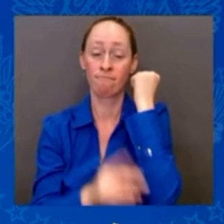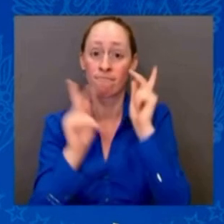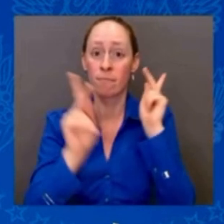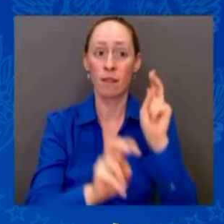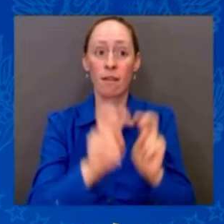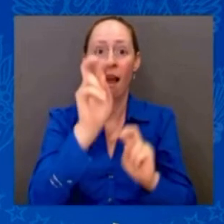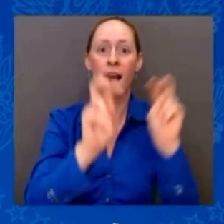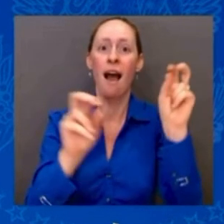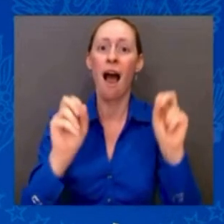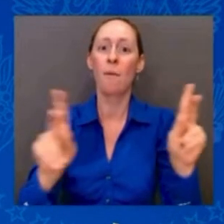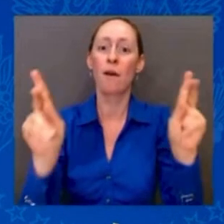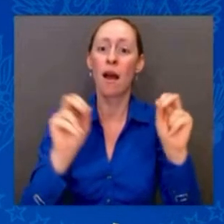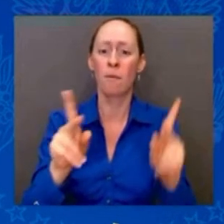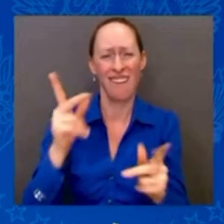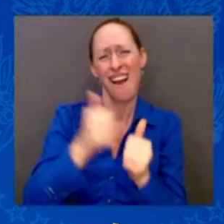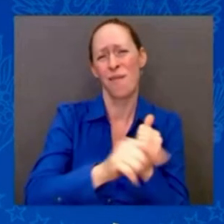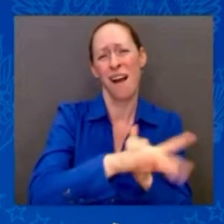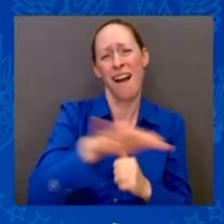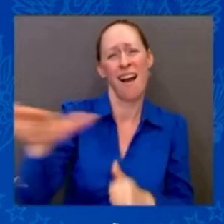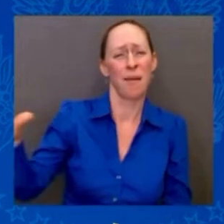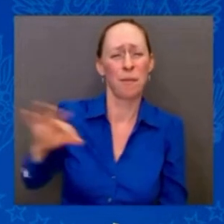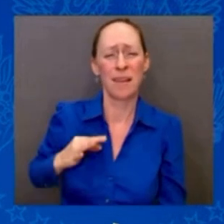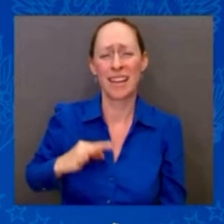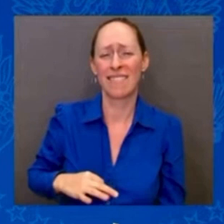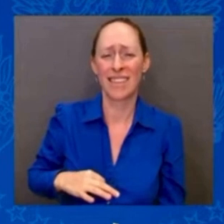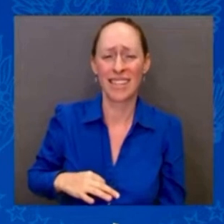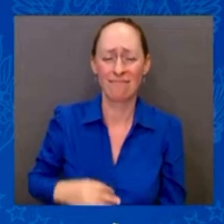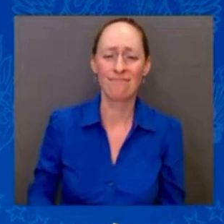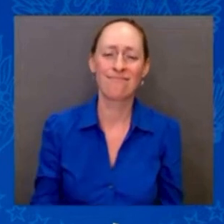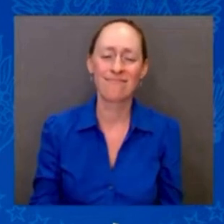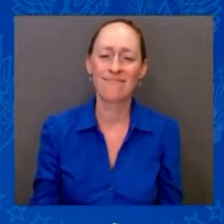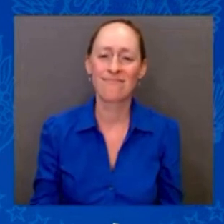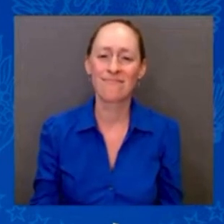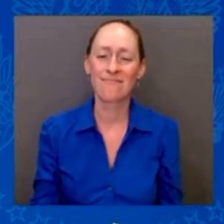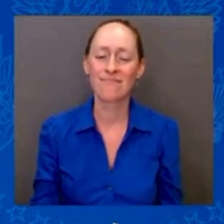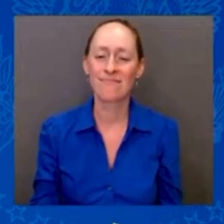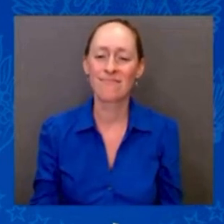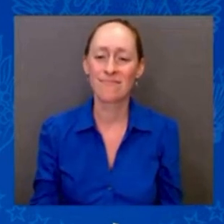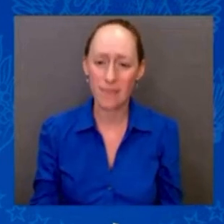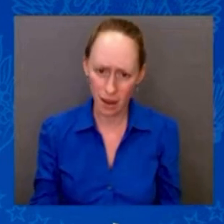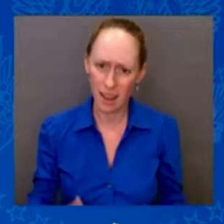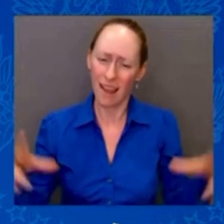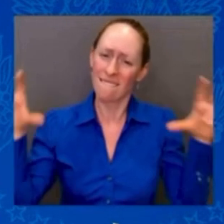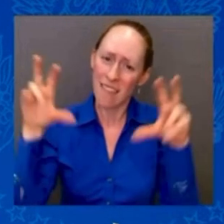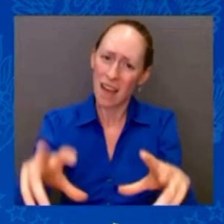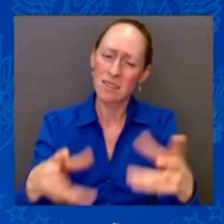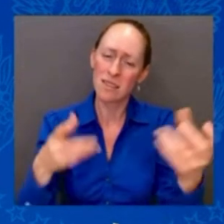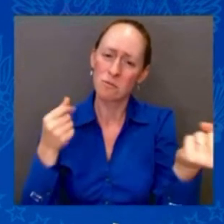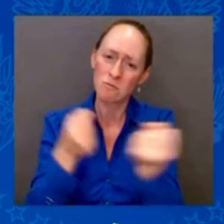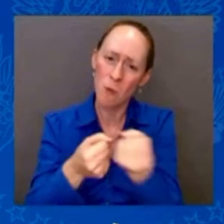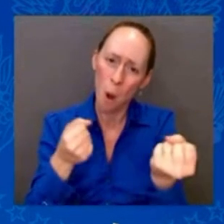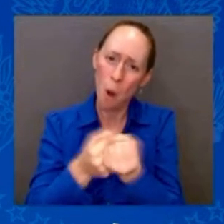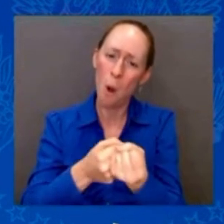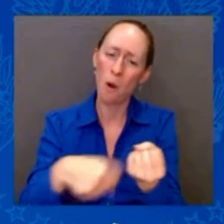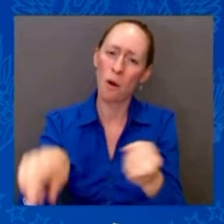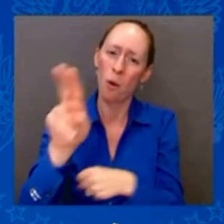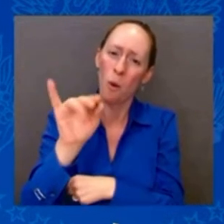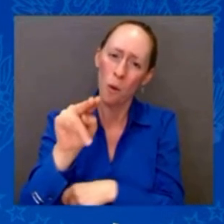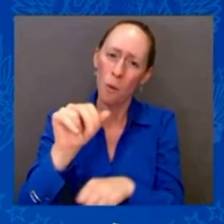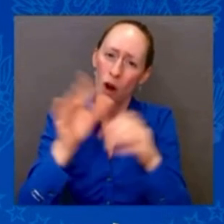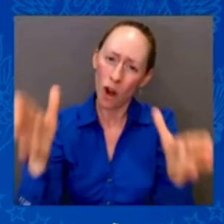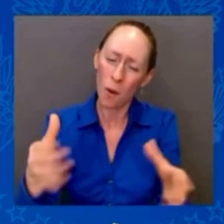in American workers who are the backbone of the country makes sense to me. Labor contracts we celebrate today prove that.